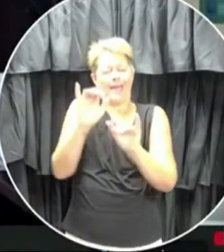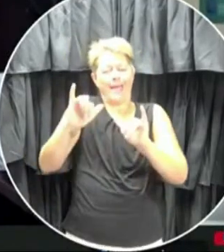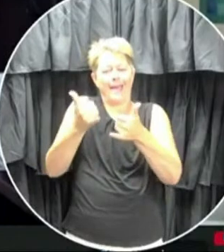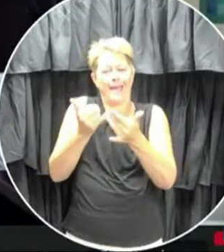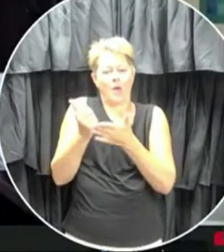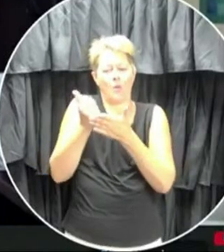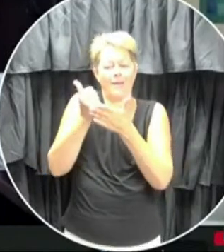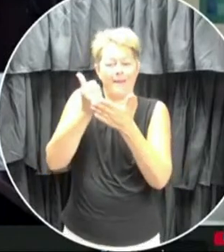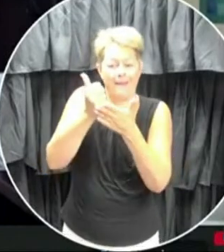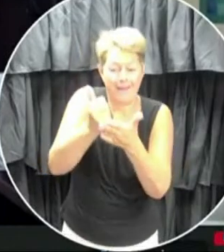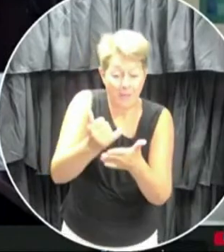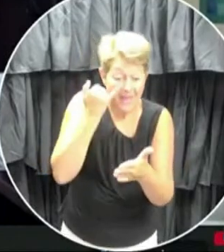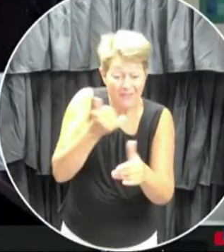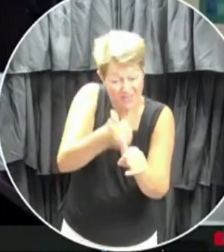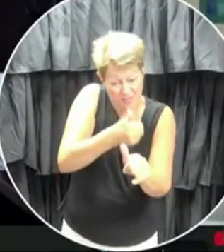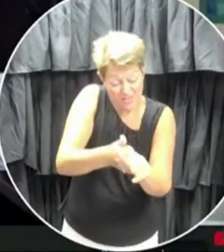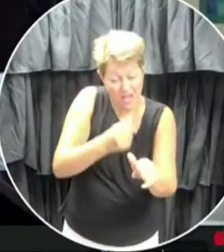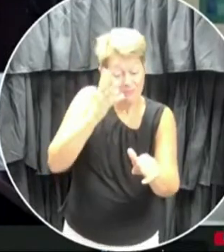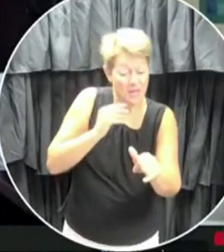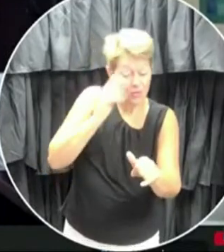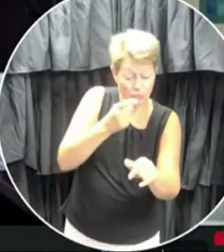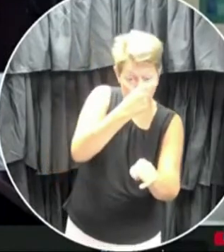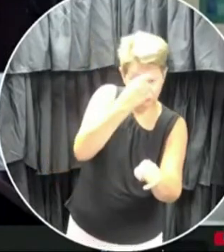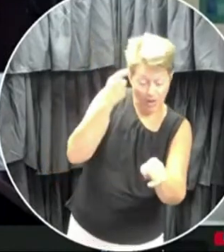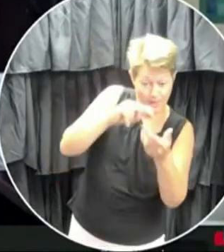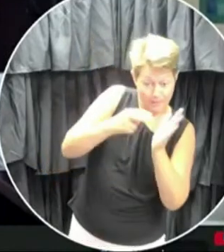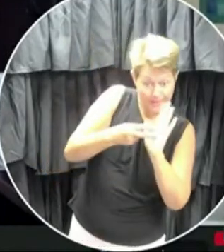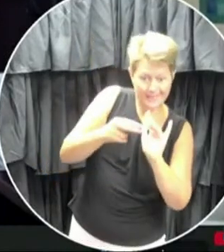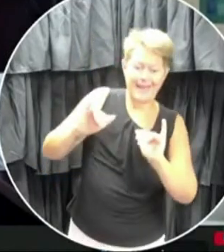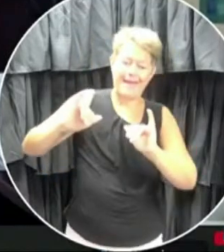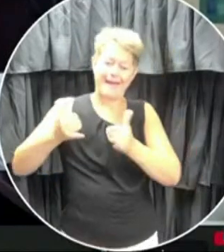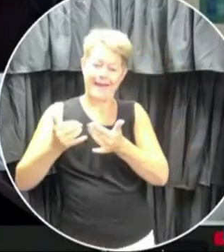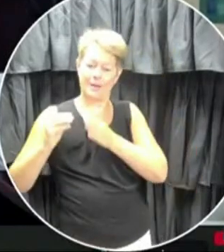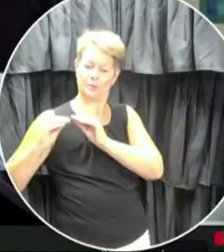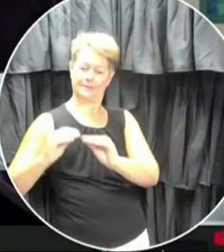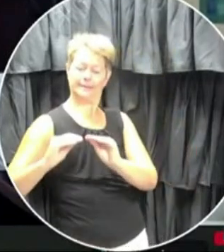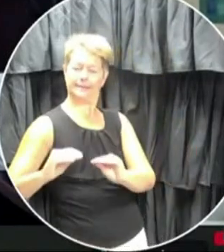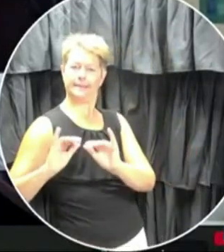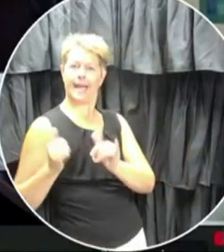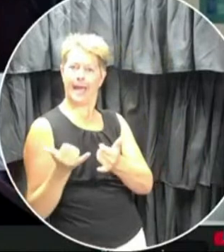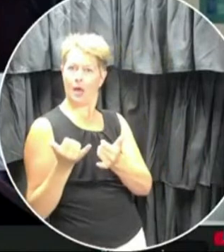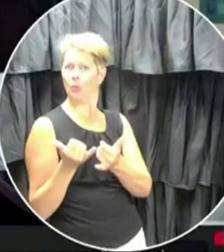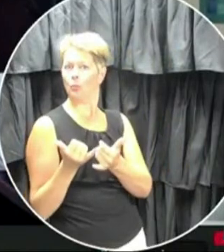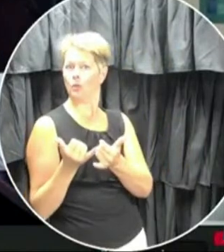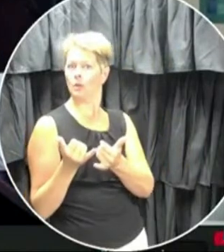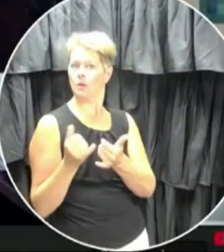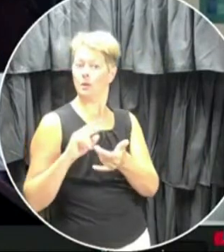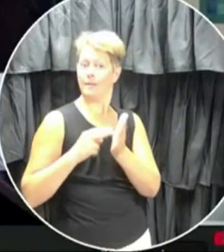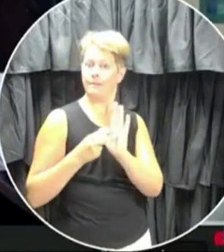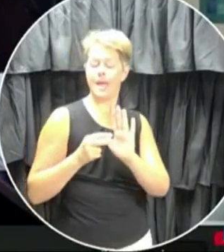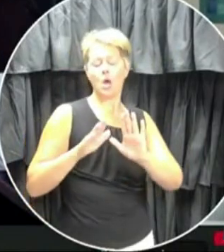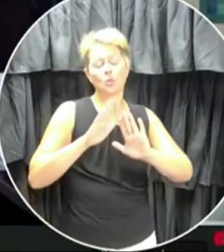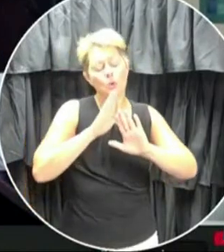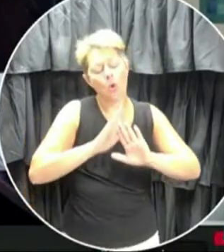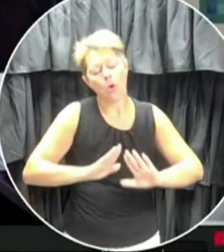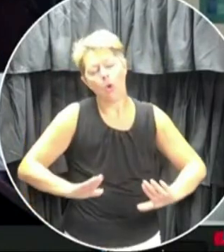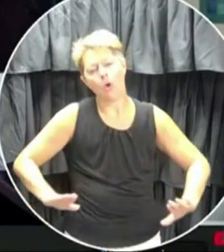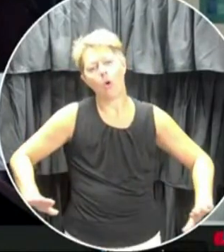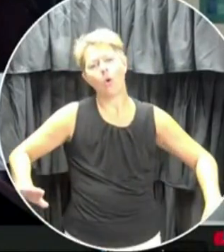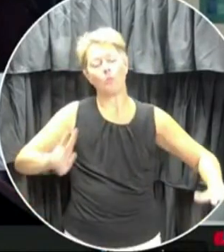when people have experienced trauma. So we know for sure that students benefit in learning environments that are calm, predictable and supportive.